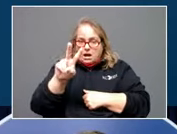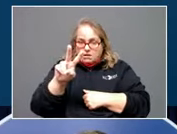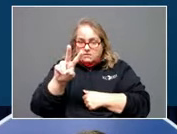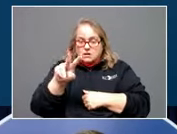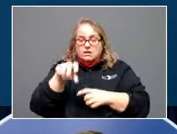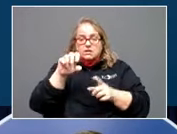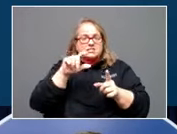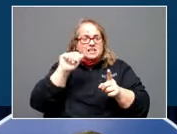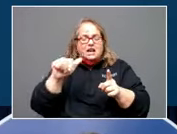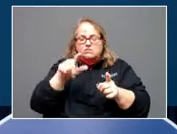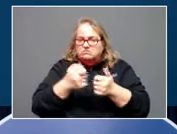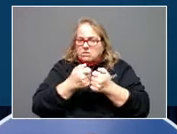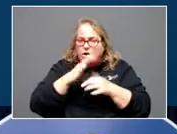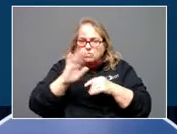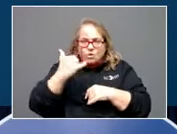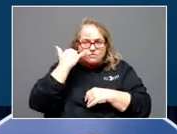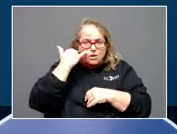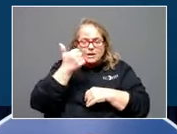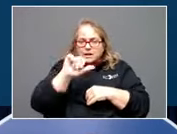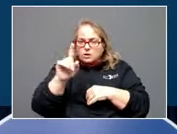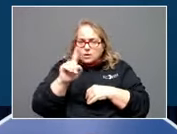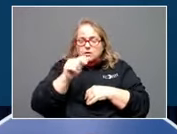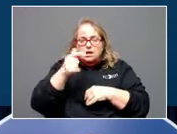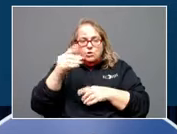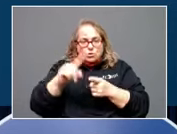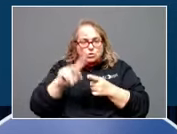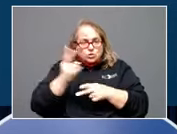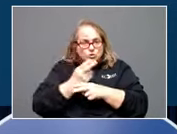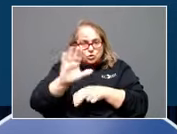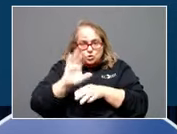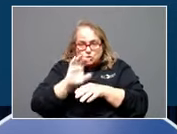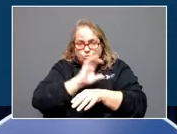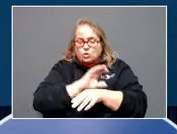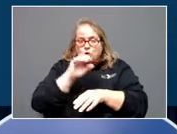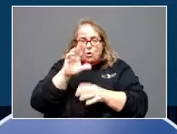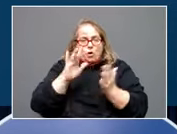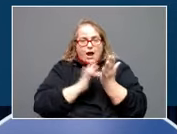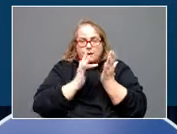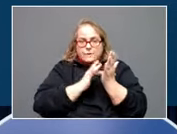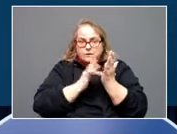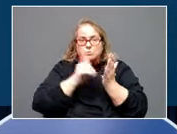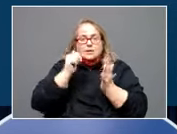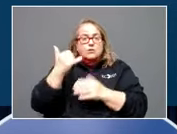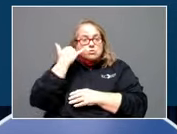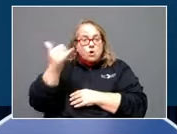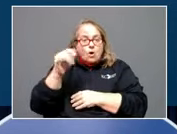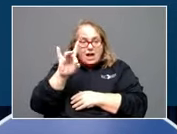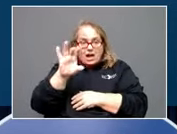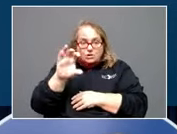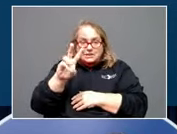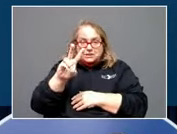anything else on your phone. You can go to it using your computer or your tablet. You can call 800-621